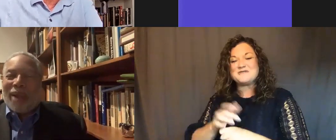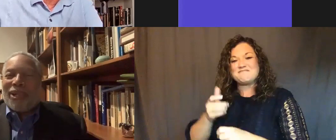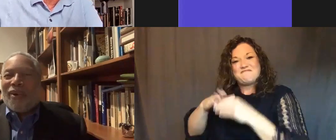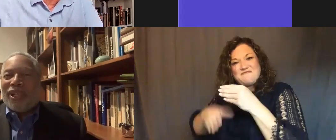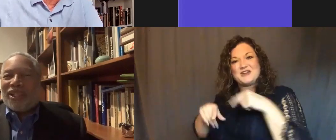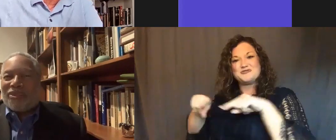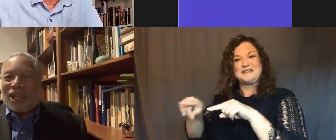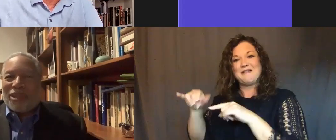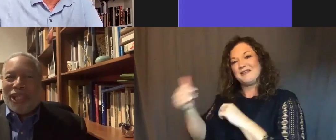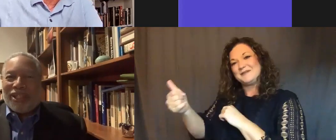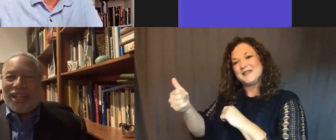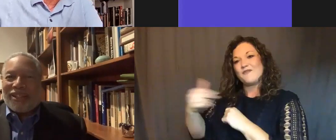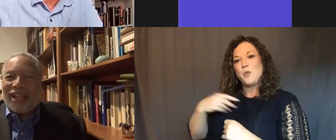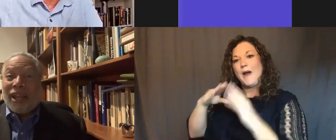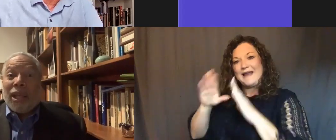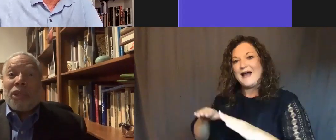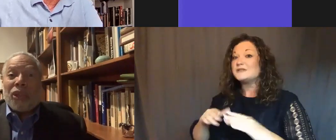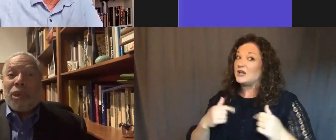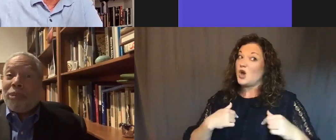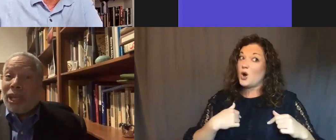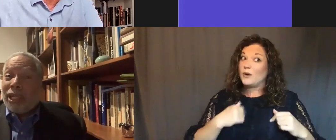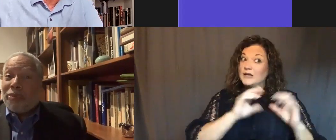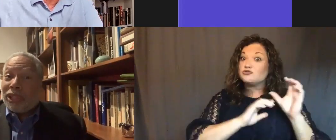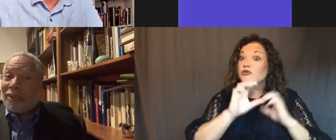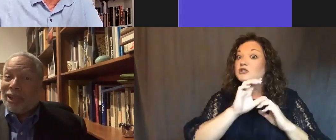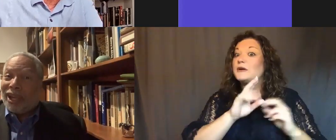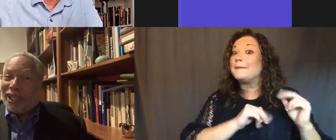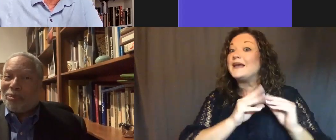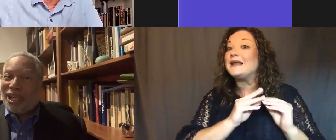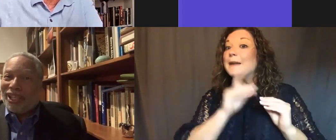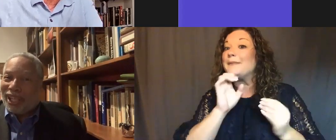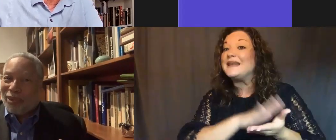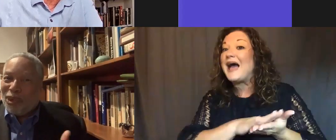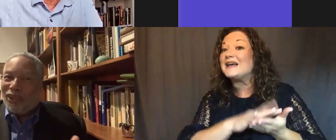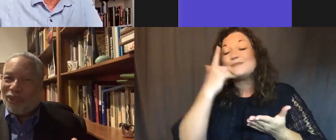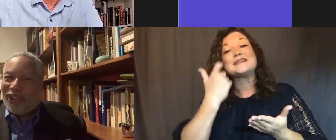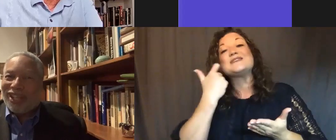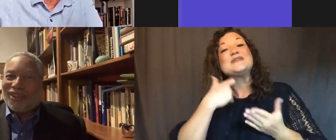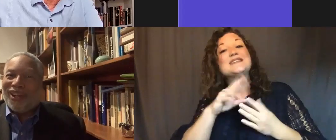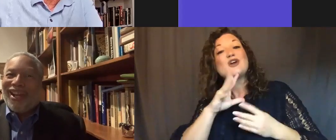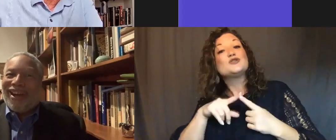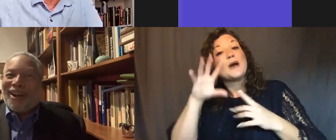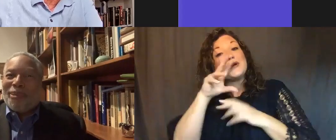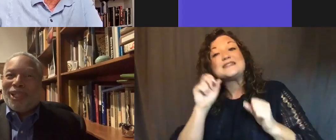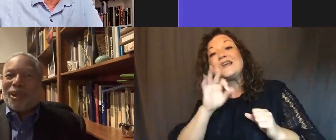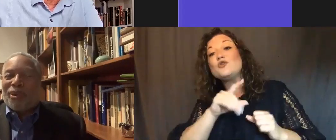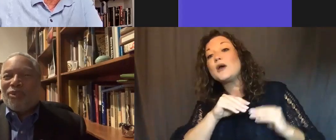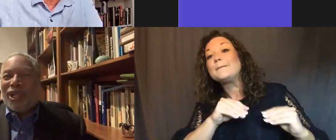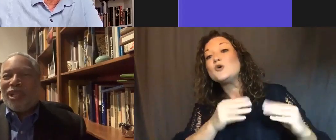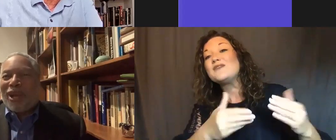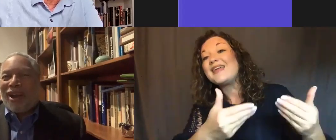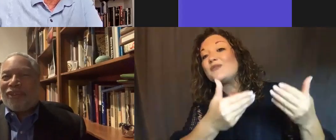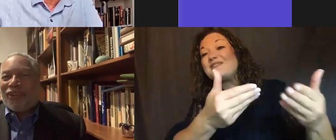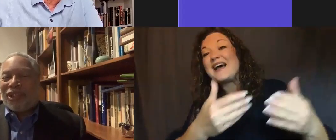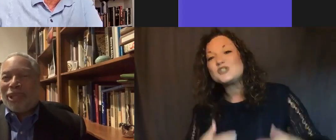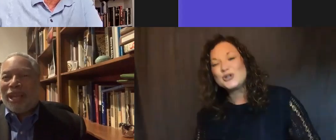So, I would go into construction meetings and I'd say, sure would be nice because I was talking to the president. Can we move a little faster? So, was